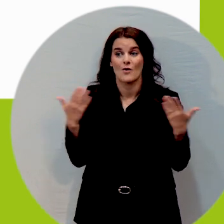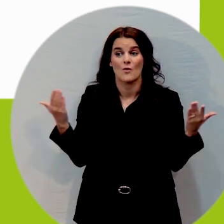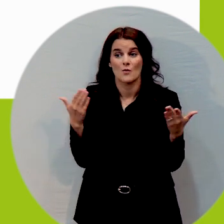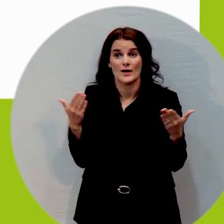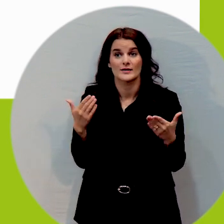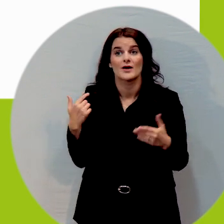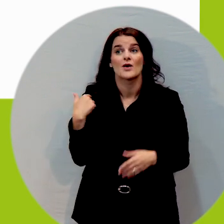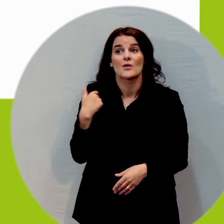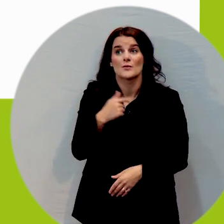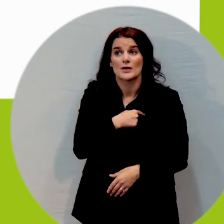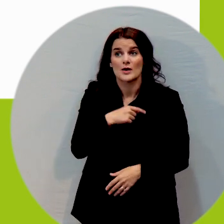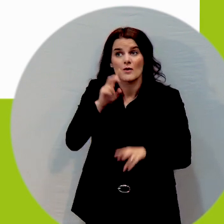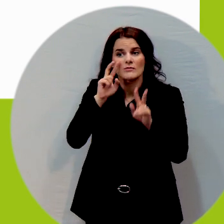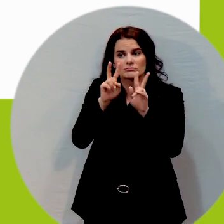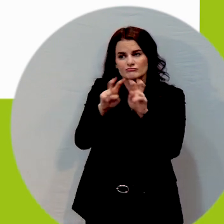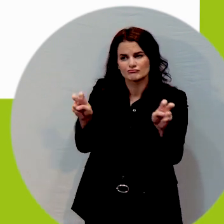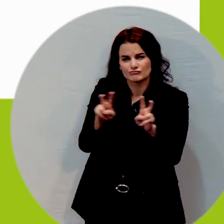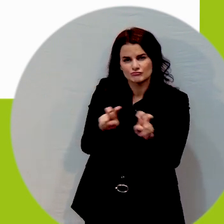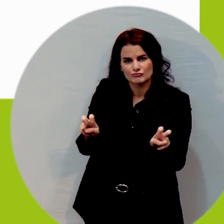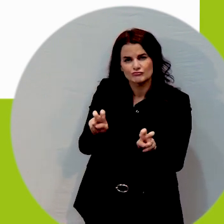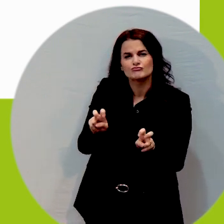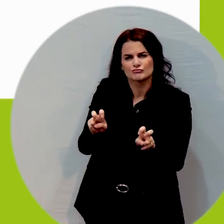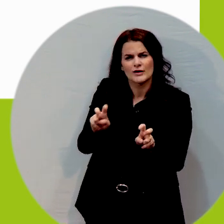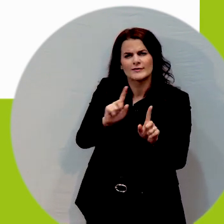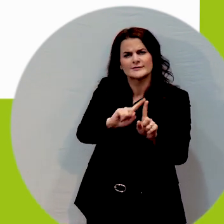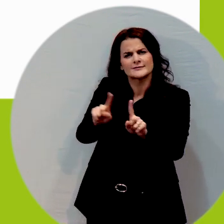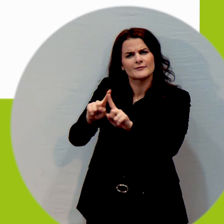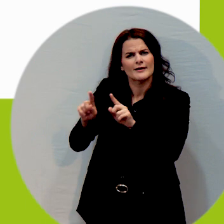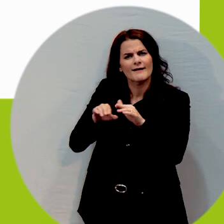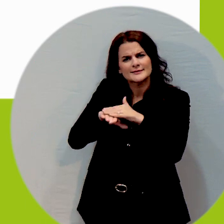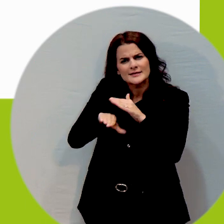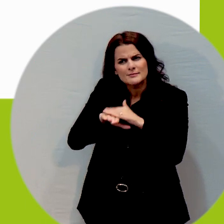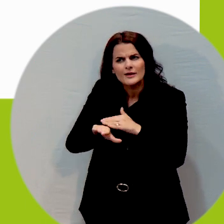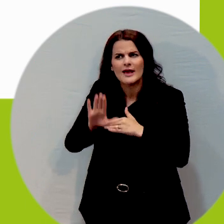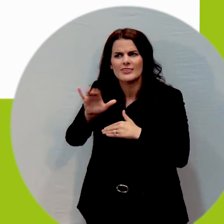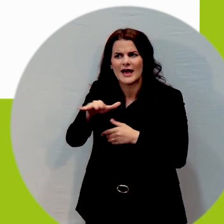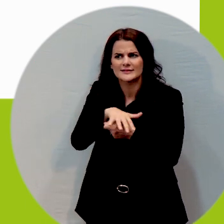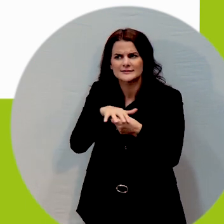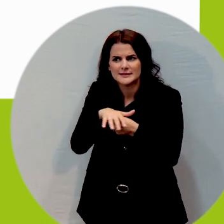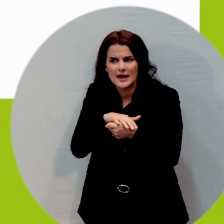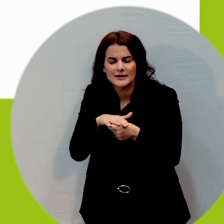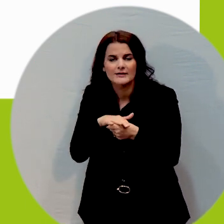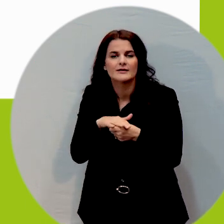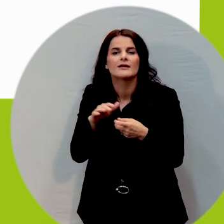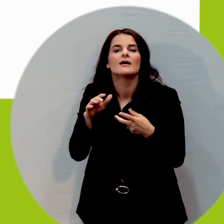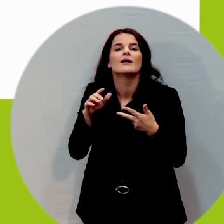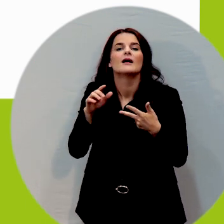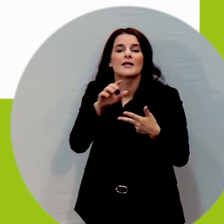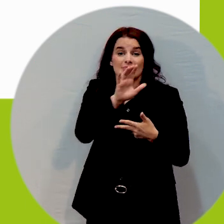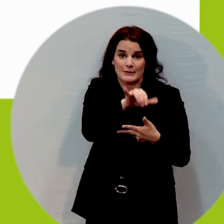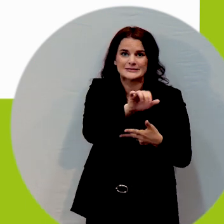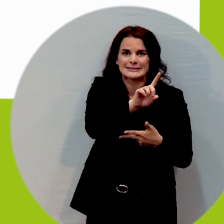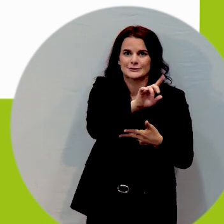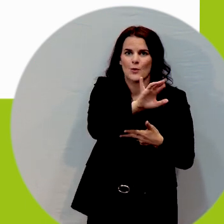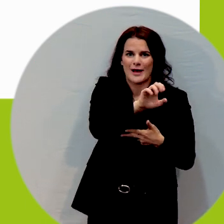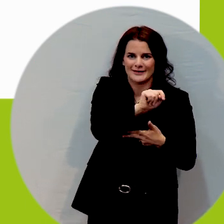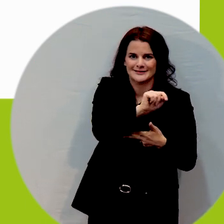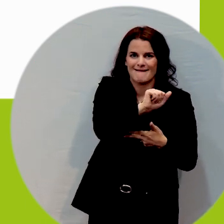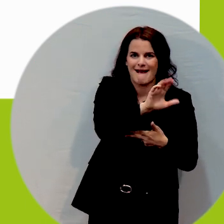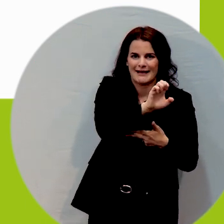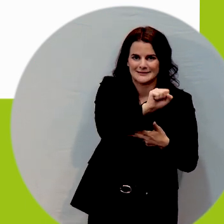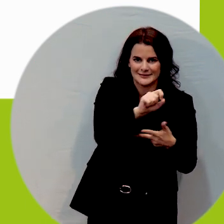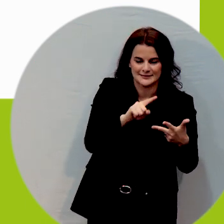looking at the facilities the experience of the site and then we had Cole looking at the sidewalk